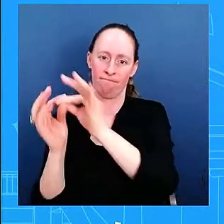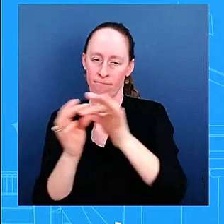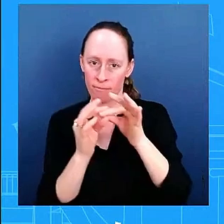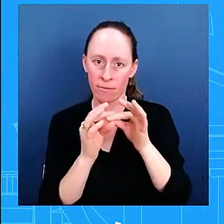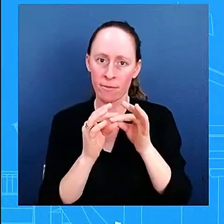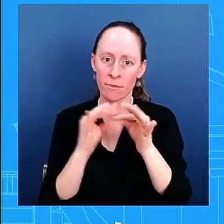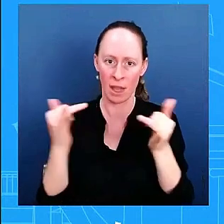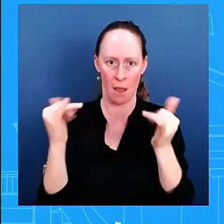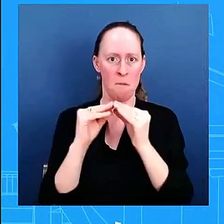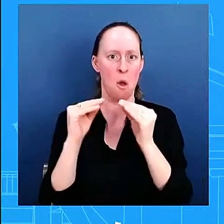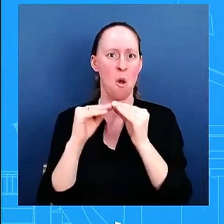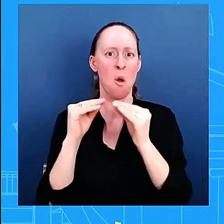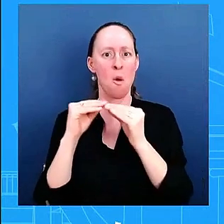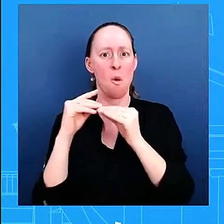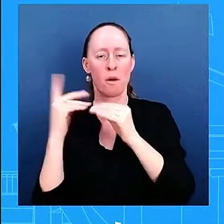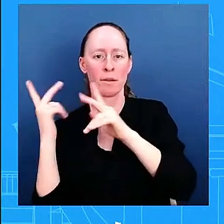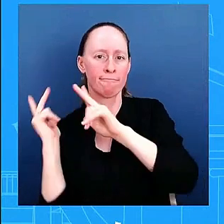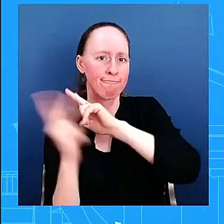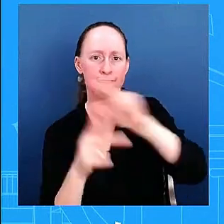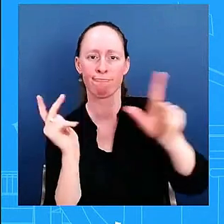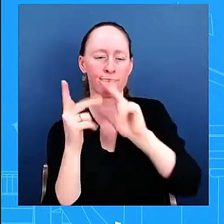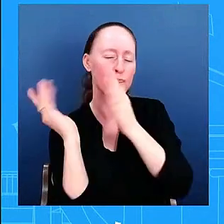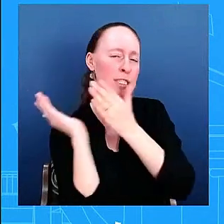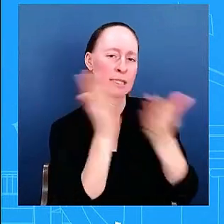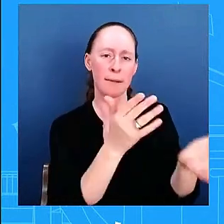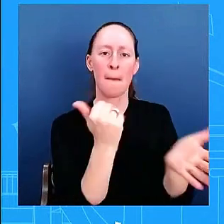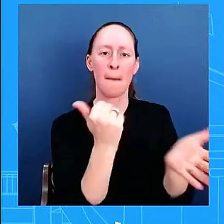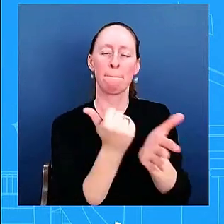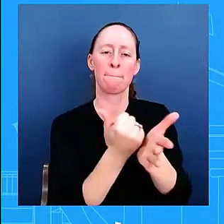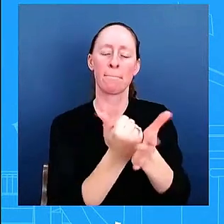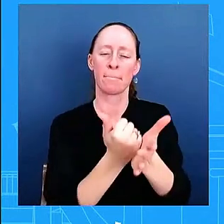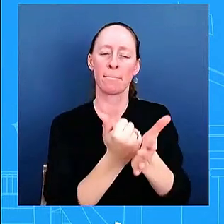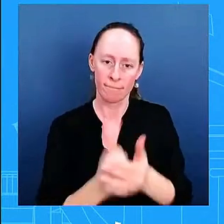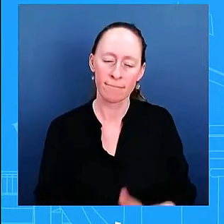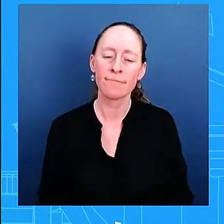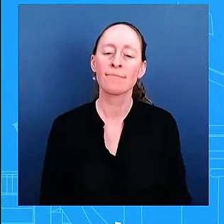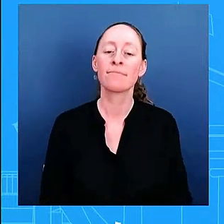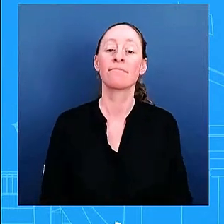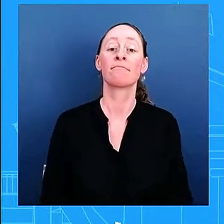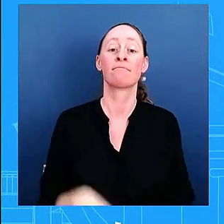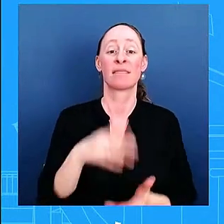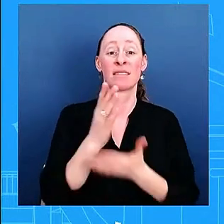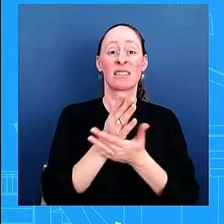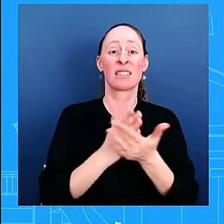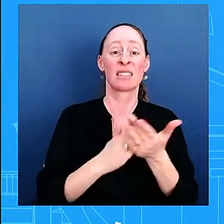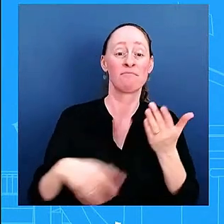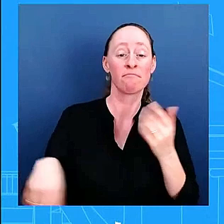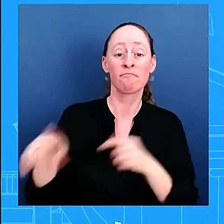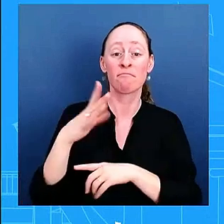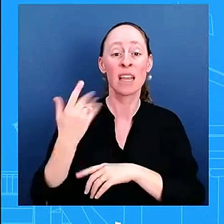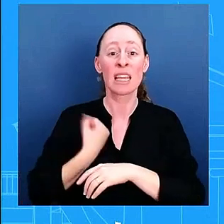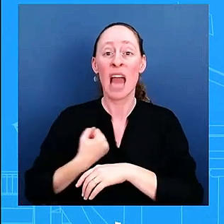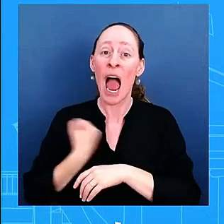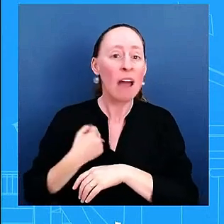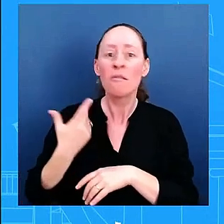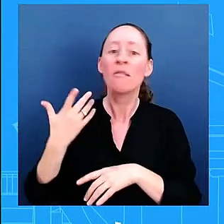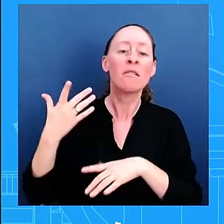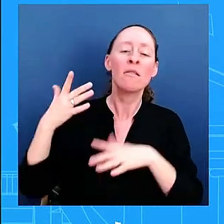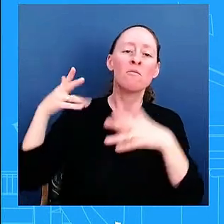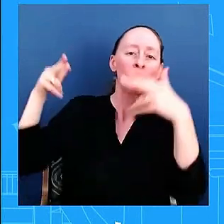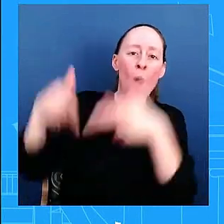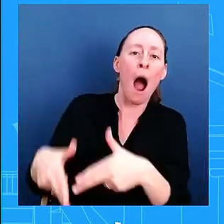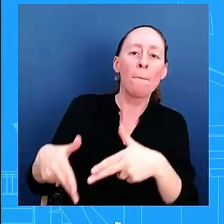crossing the the armed gangs threatening and looting deliveries from this platform are keeping vital supplies away